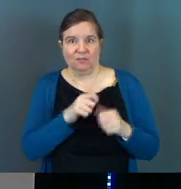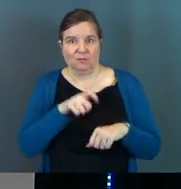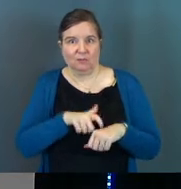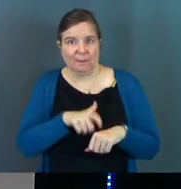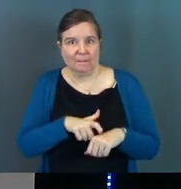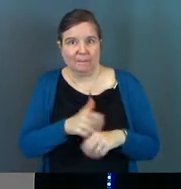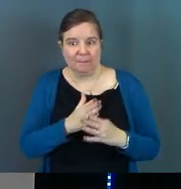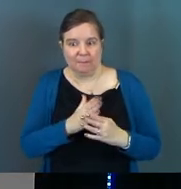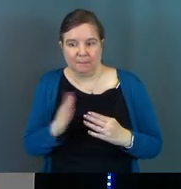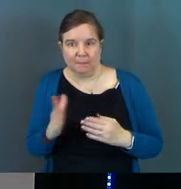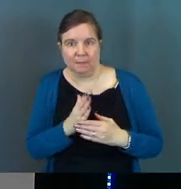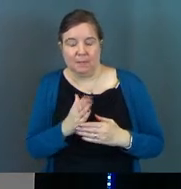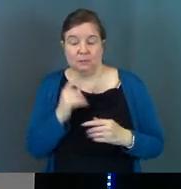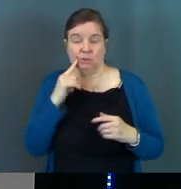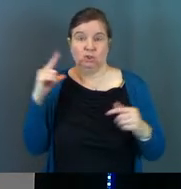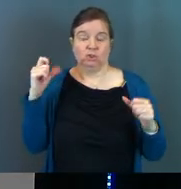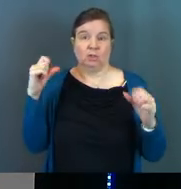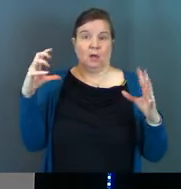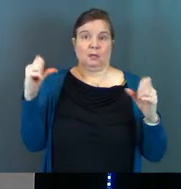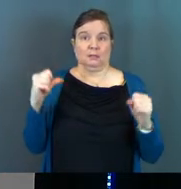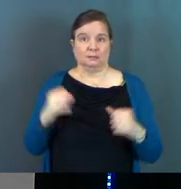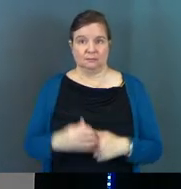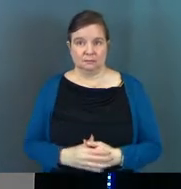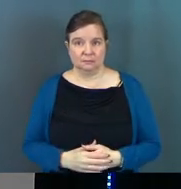season. Shocking.